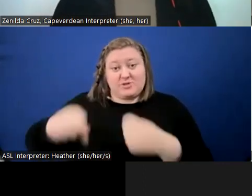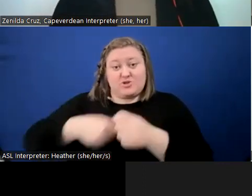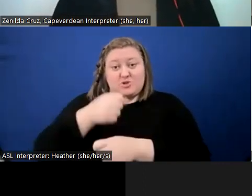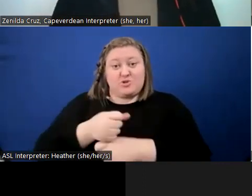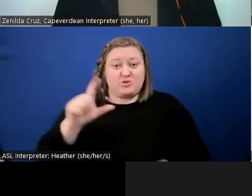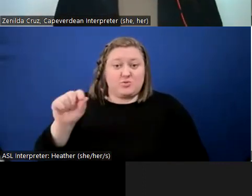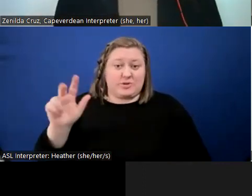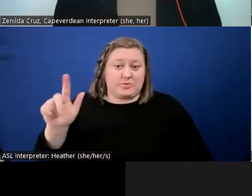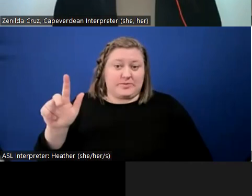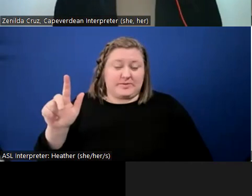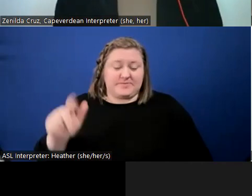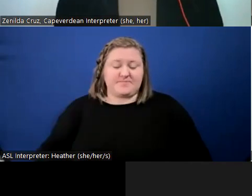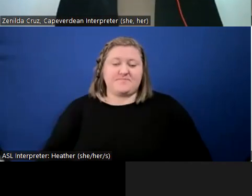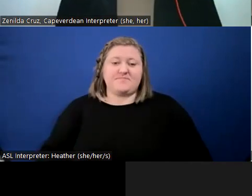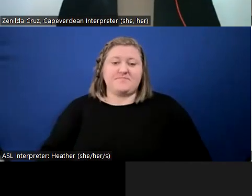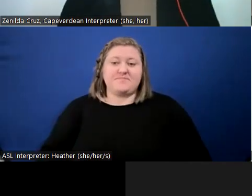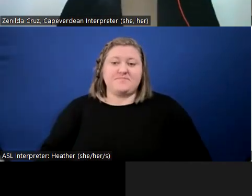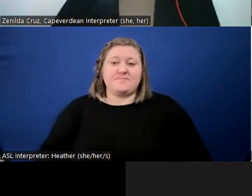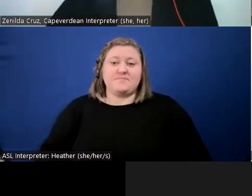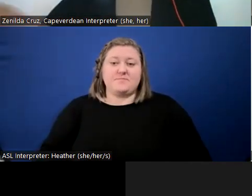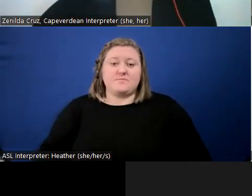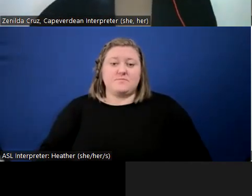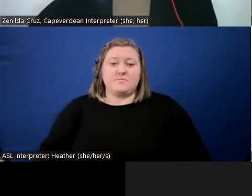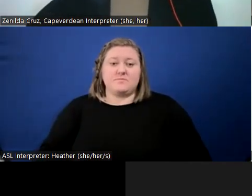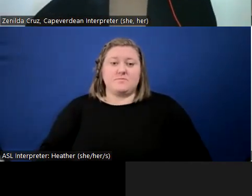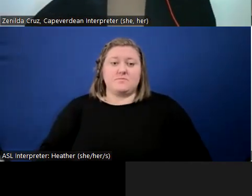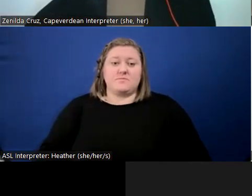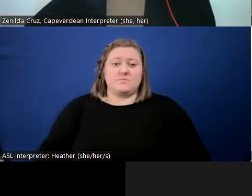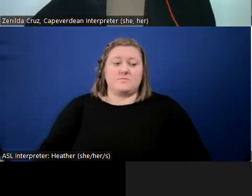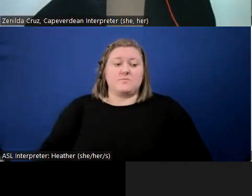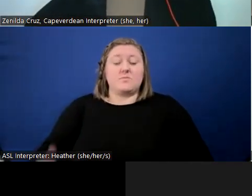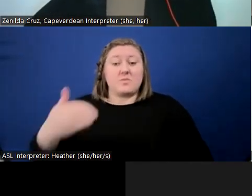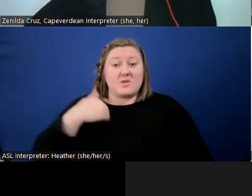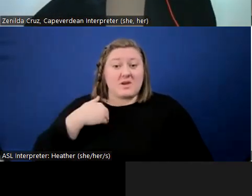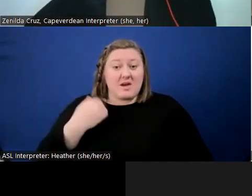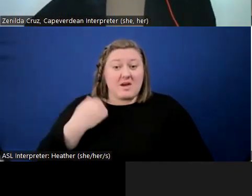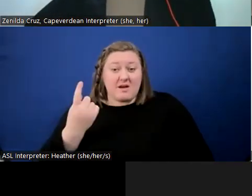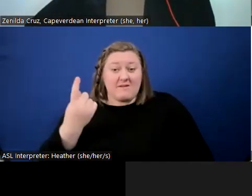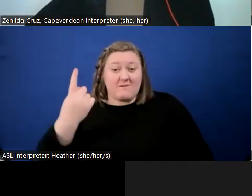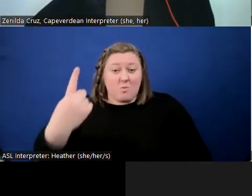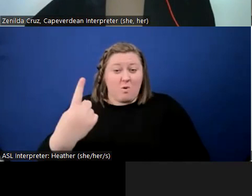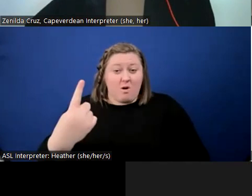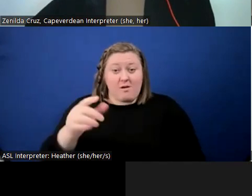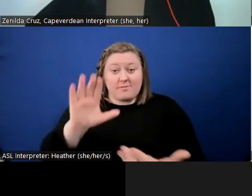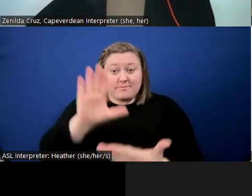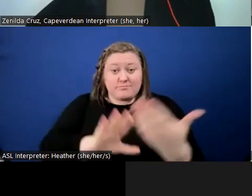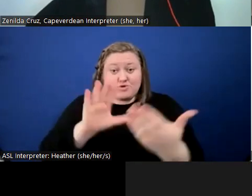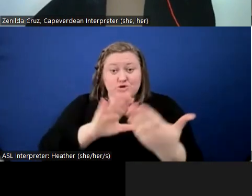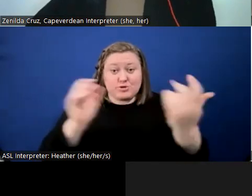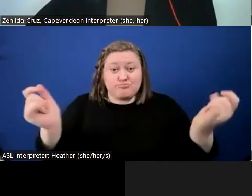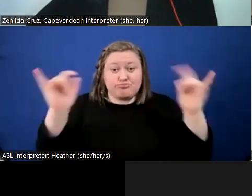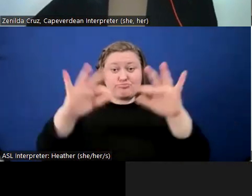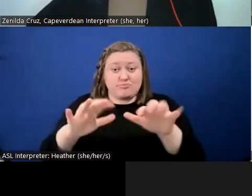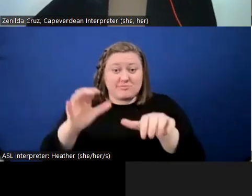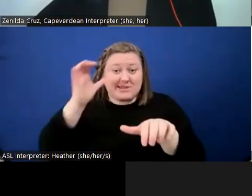have one in-person listening session coming